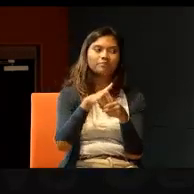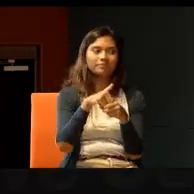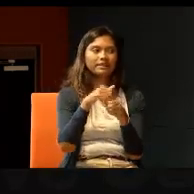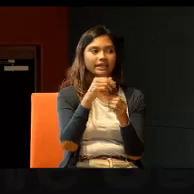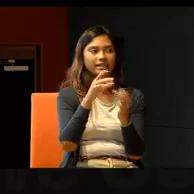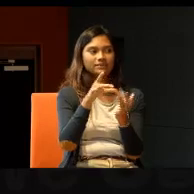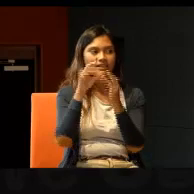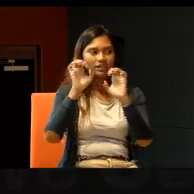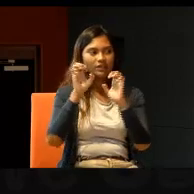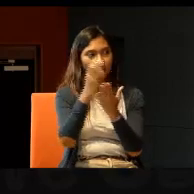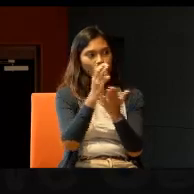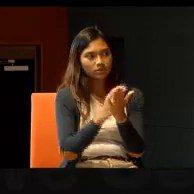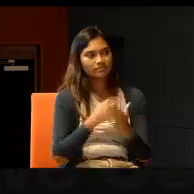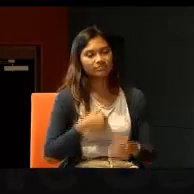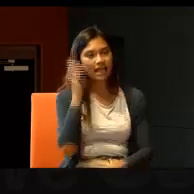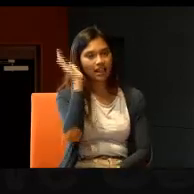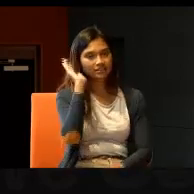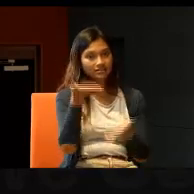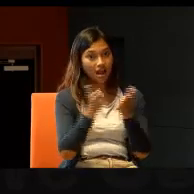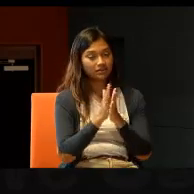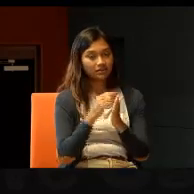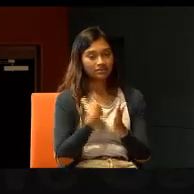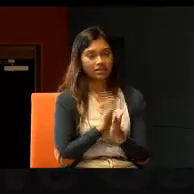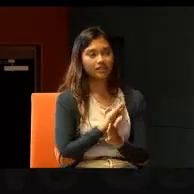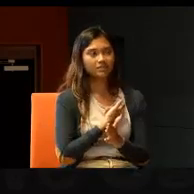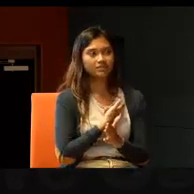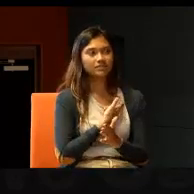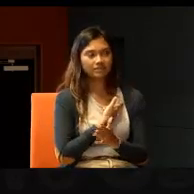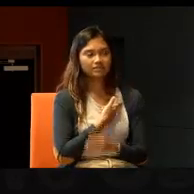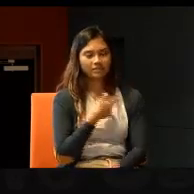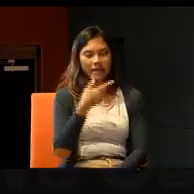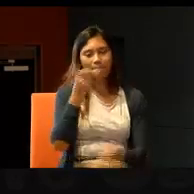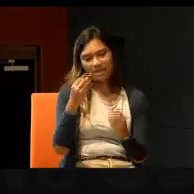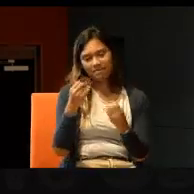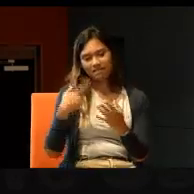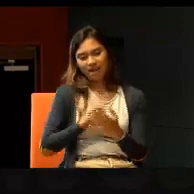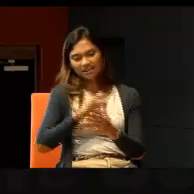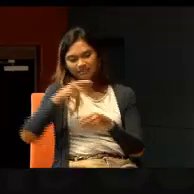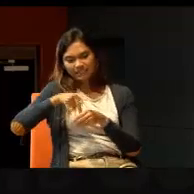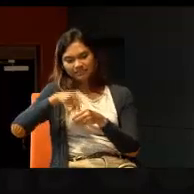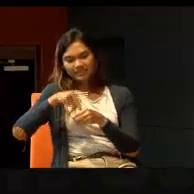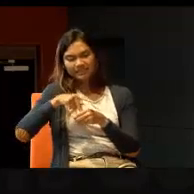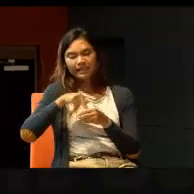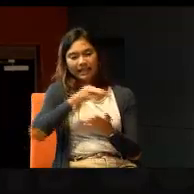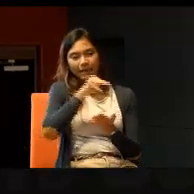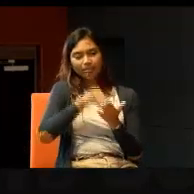course. The lecturer asked us, most of us, were mid-career converts,